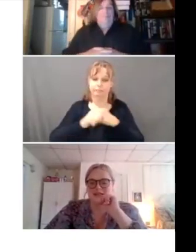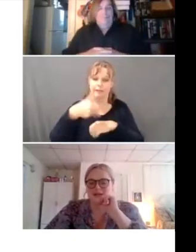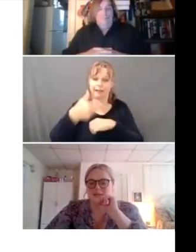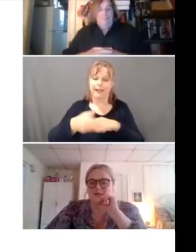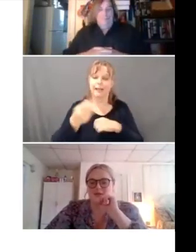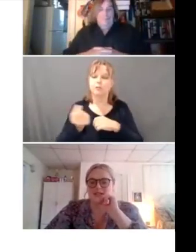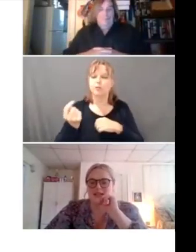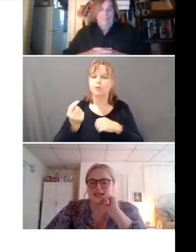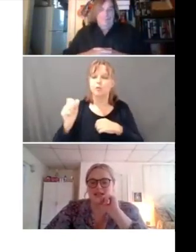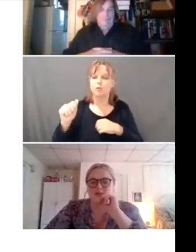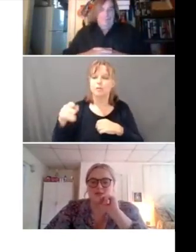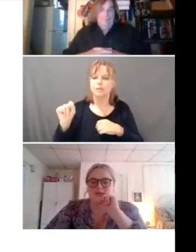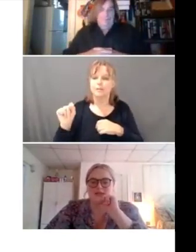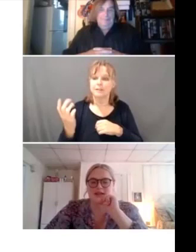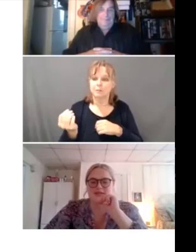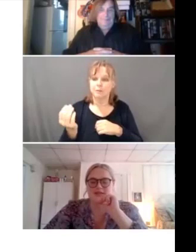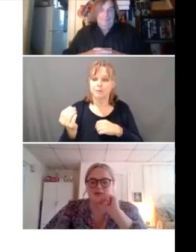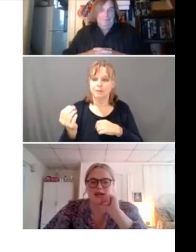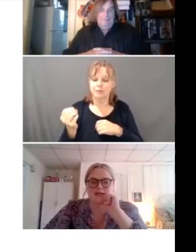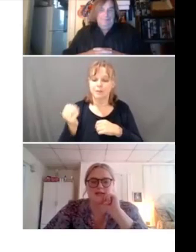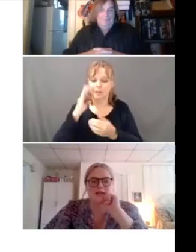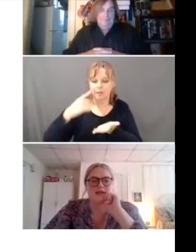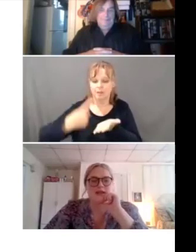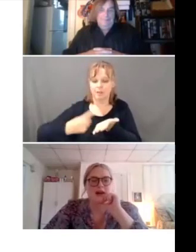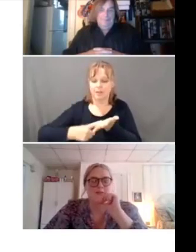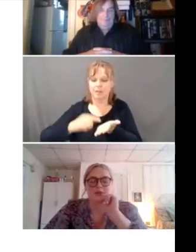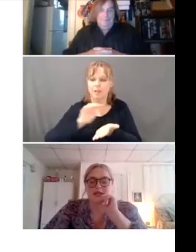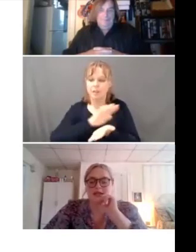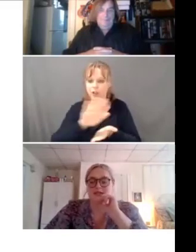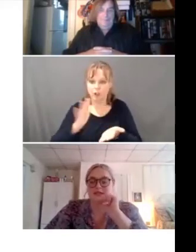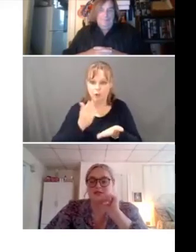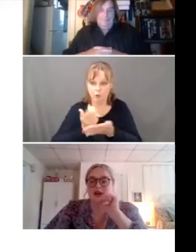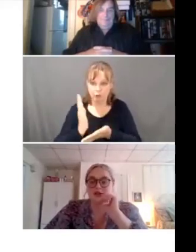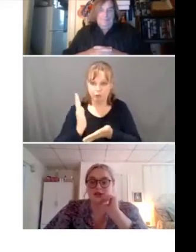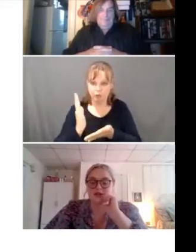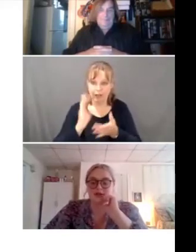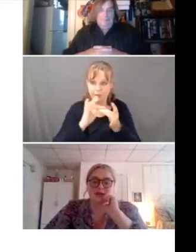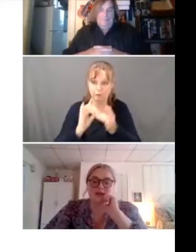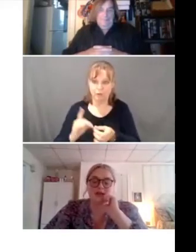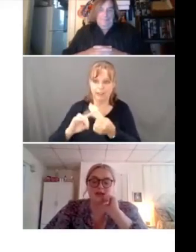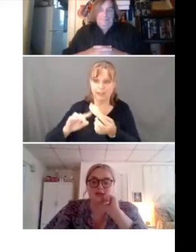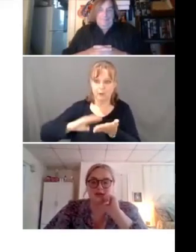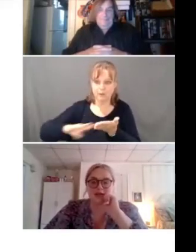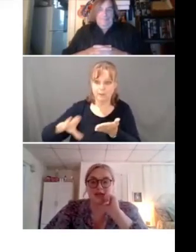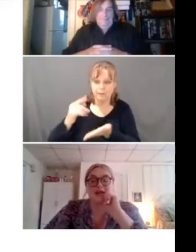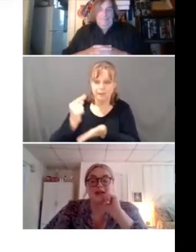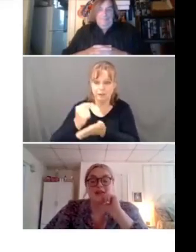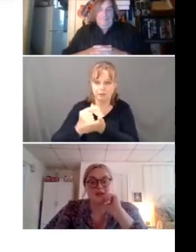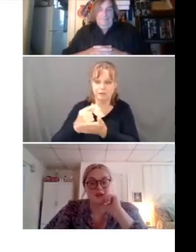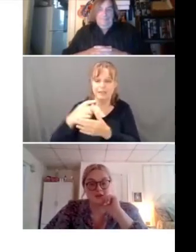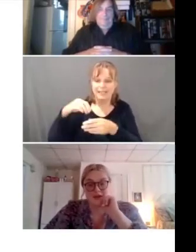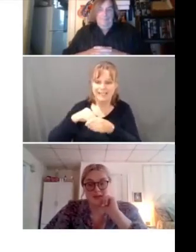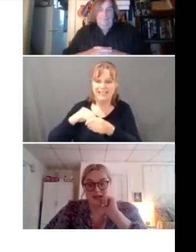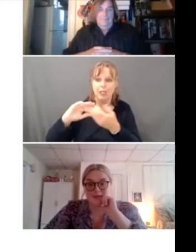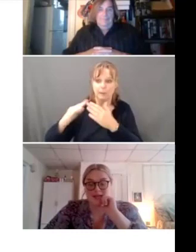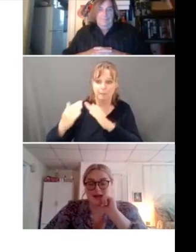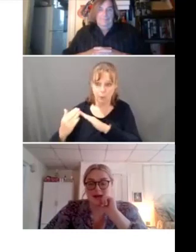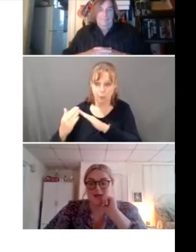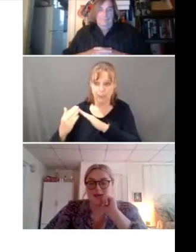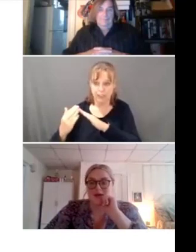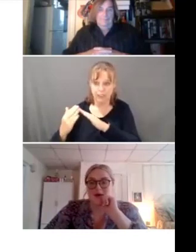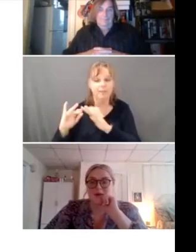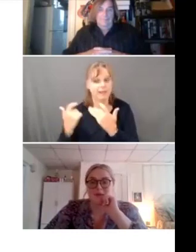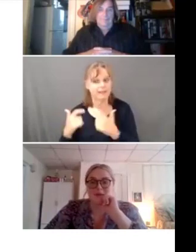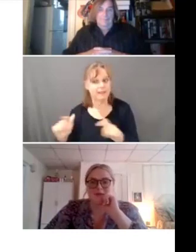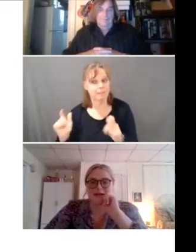Tuesday, September 14th, and we will discuss your rights related to discharge and treatment in the community. That's also a pretty big